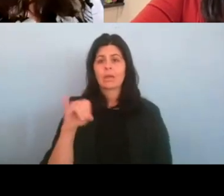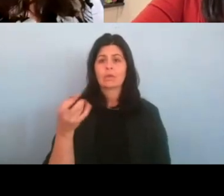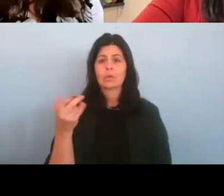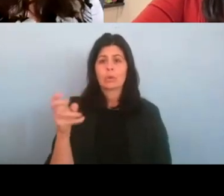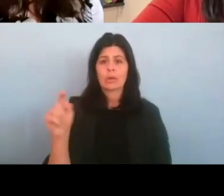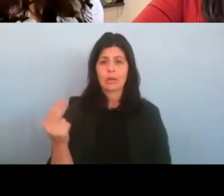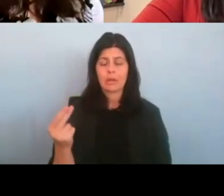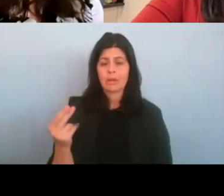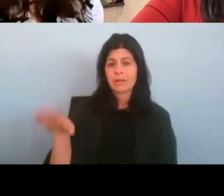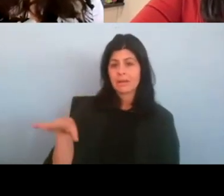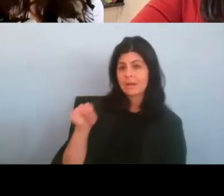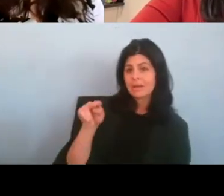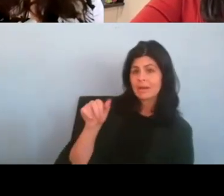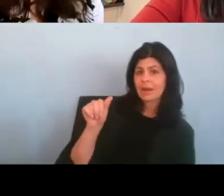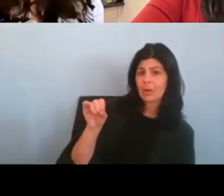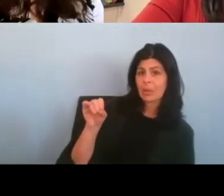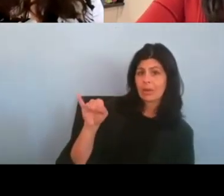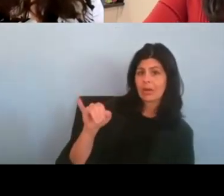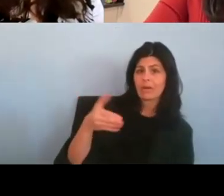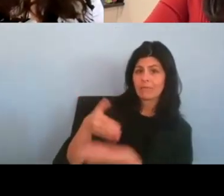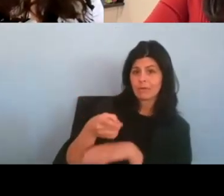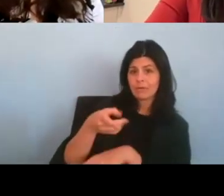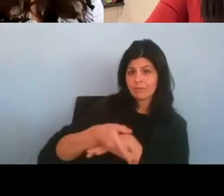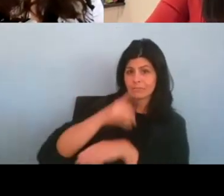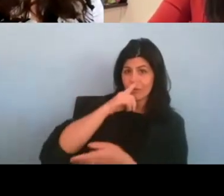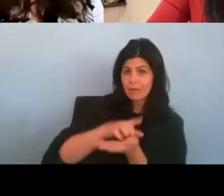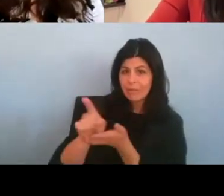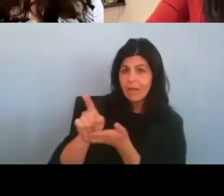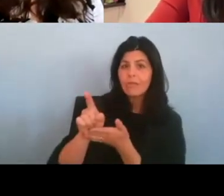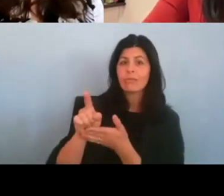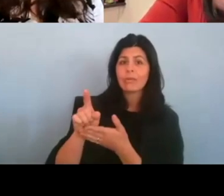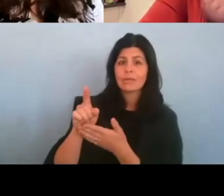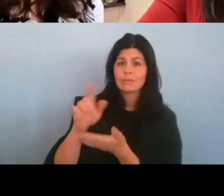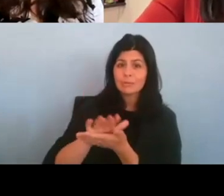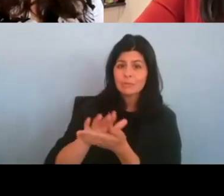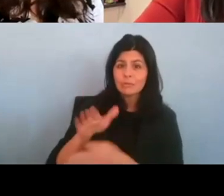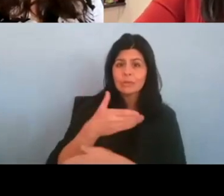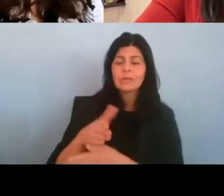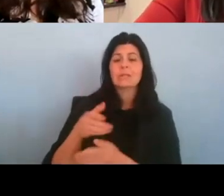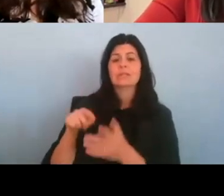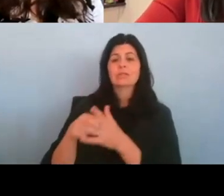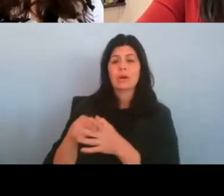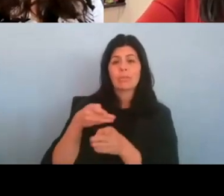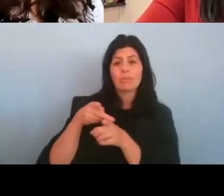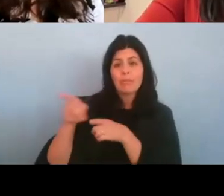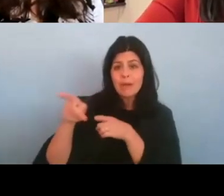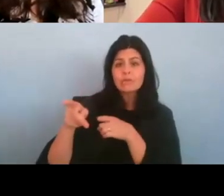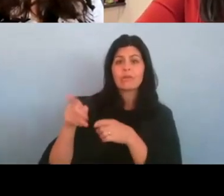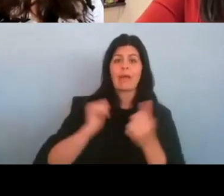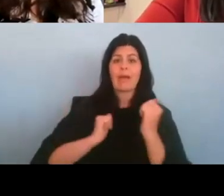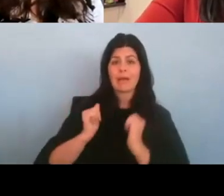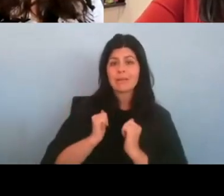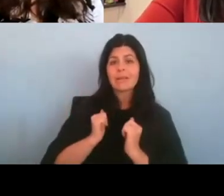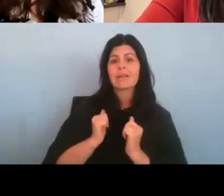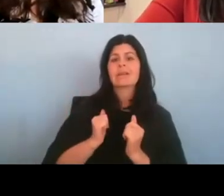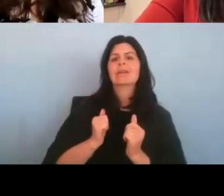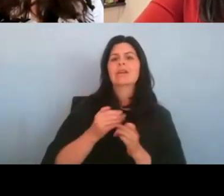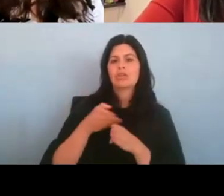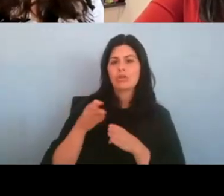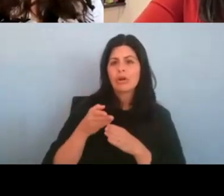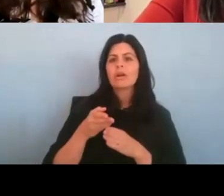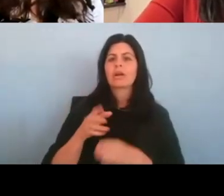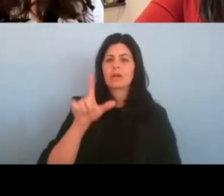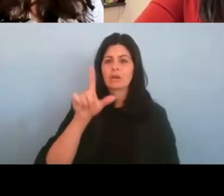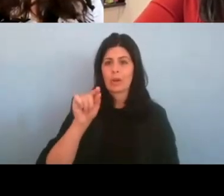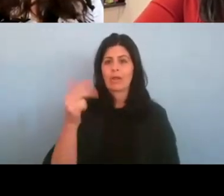school musicals, Naomi Rubin began her professional acting career in 2018 when she was cast in a recurring co-star